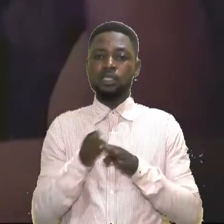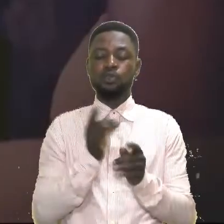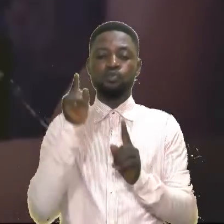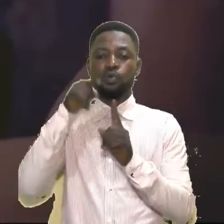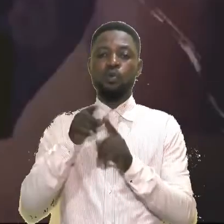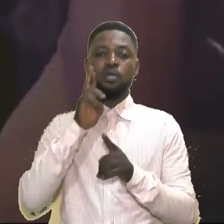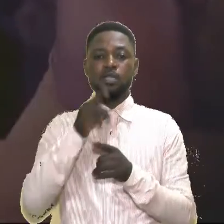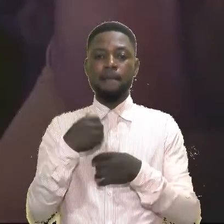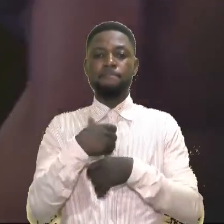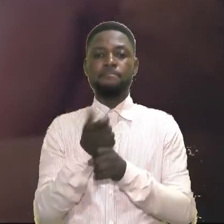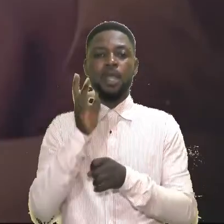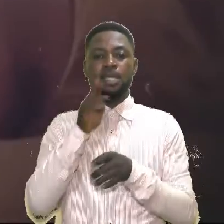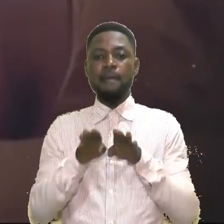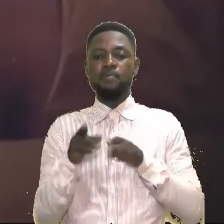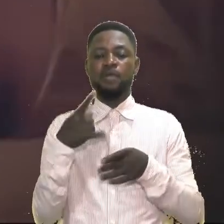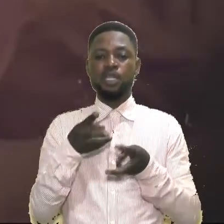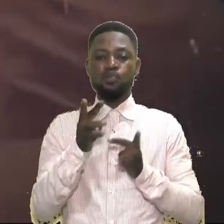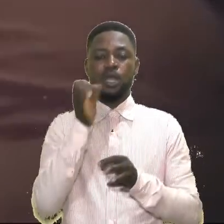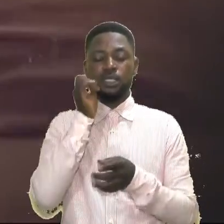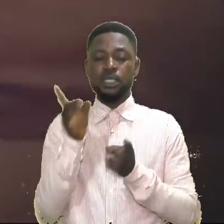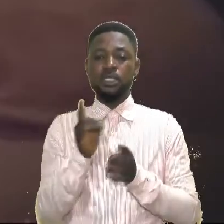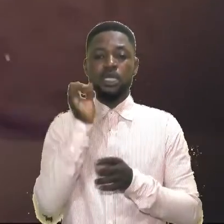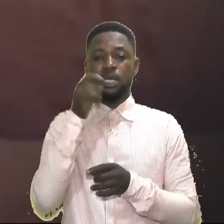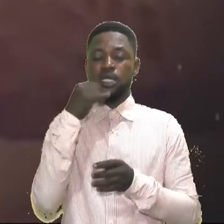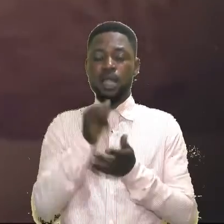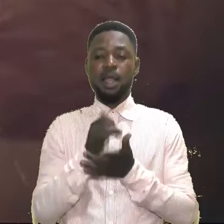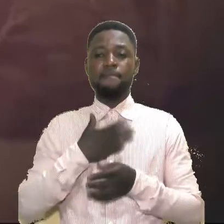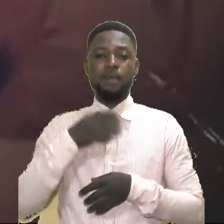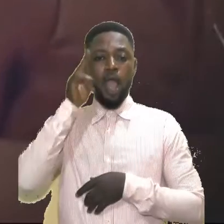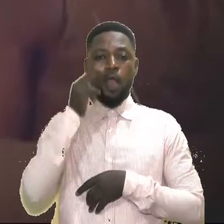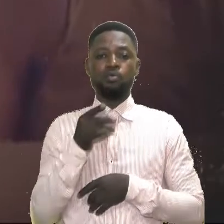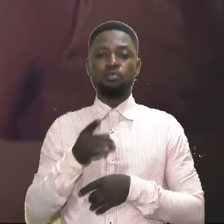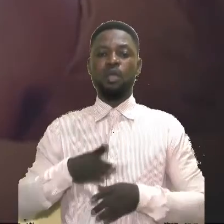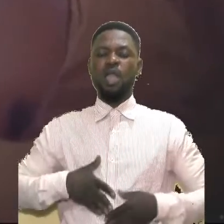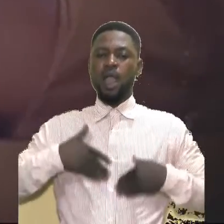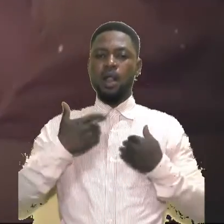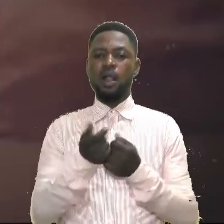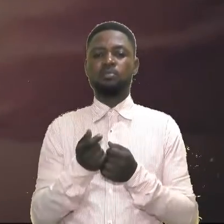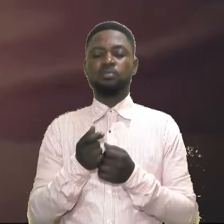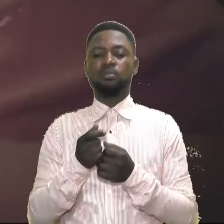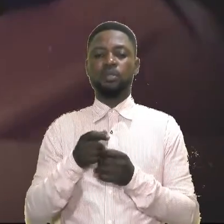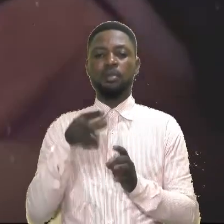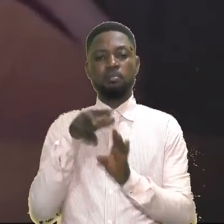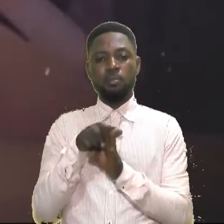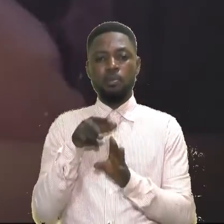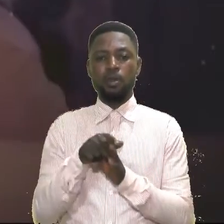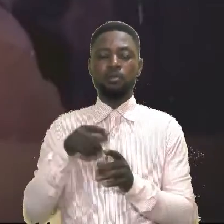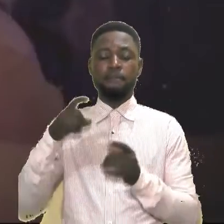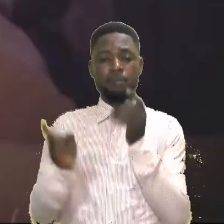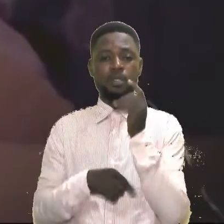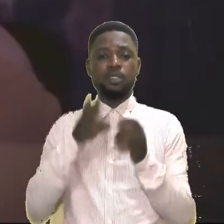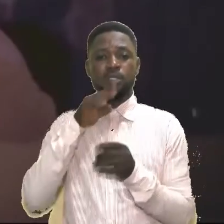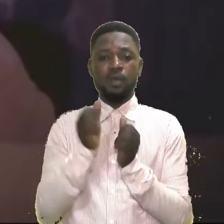towards her made her behave the way she did. She said my uncle deliberately stabbed her of sex and